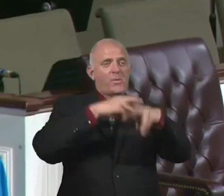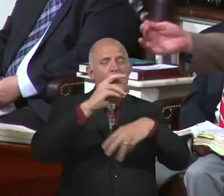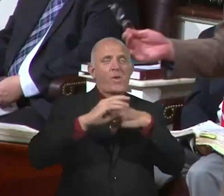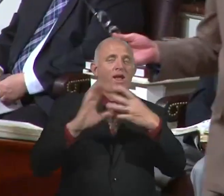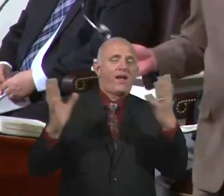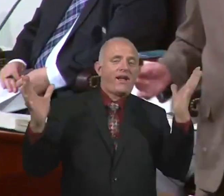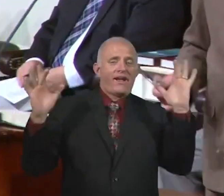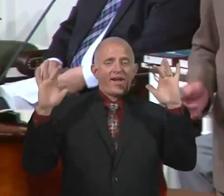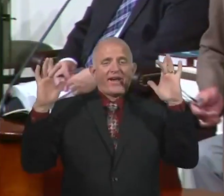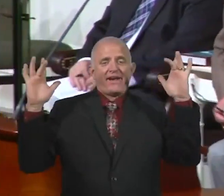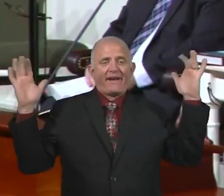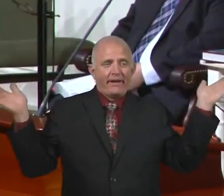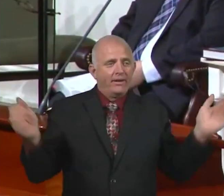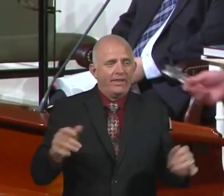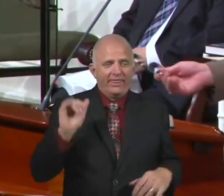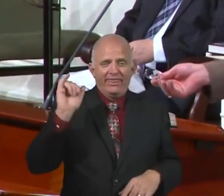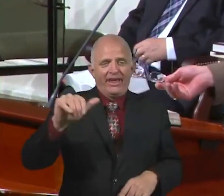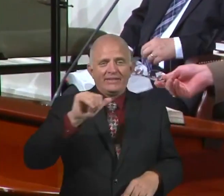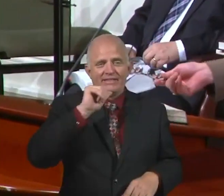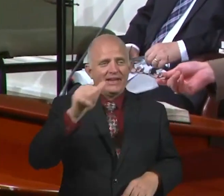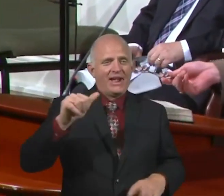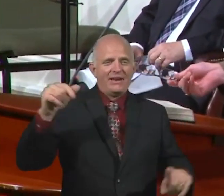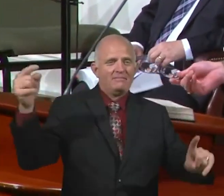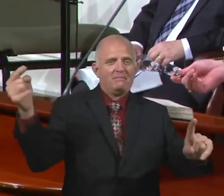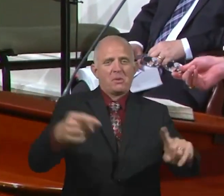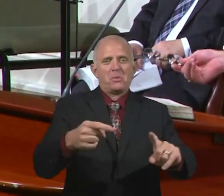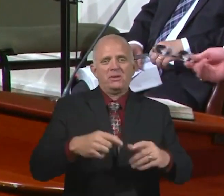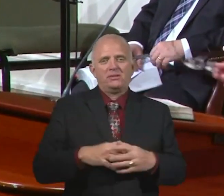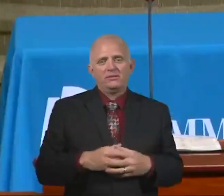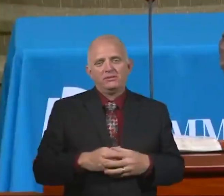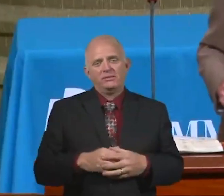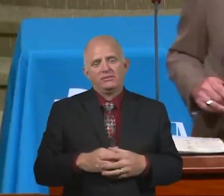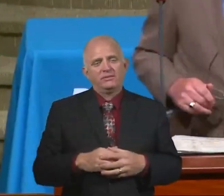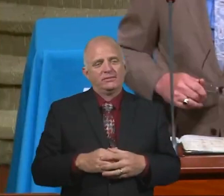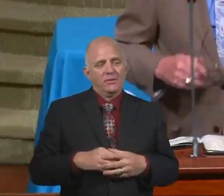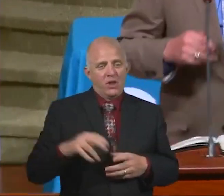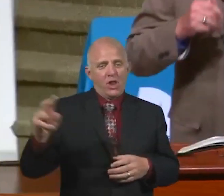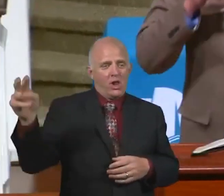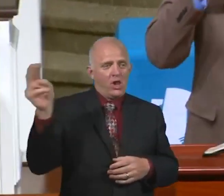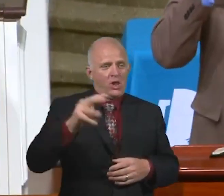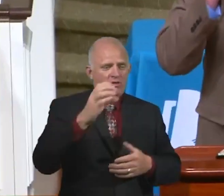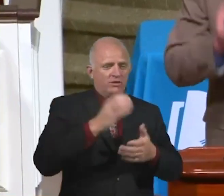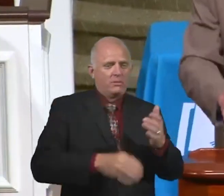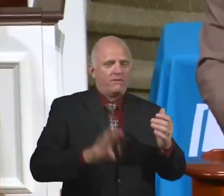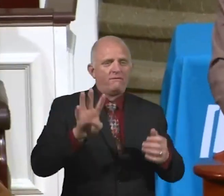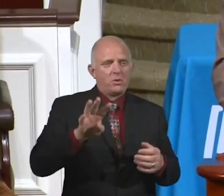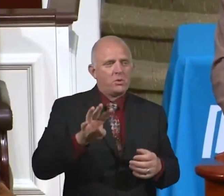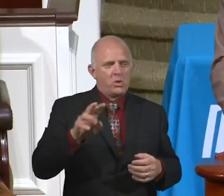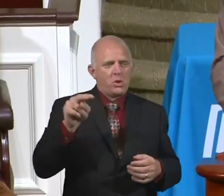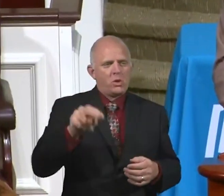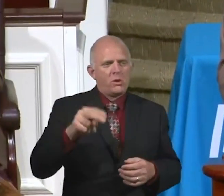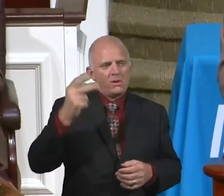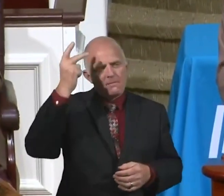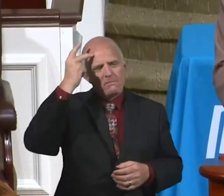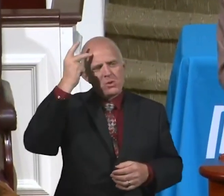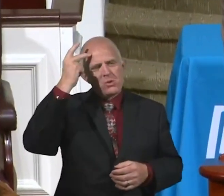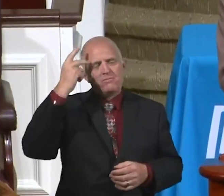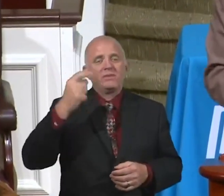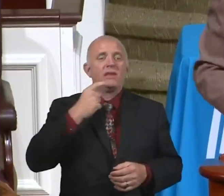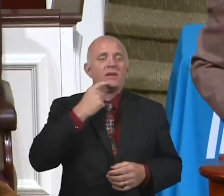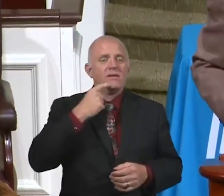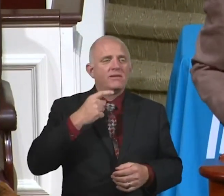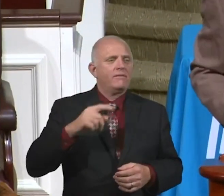But that's what you want. That's not what, you know what the Bible tells us in chapter four? Look at chapter four real quickly. Look what Paul says in chapter four of 2 Timothy.